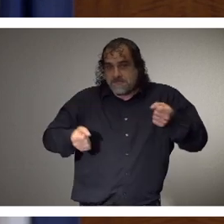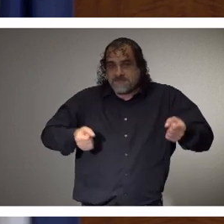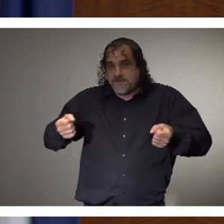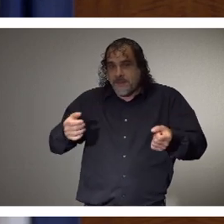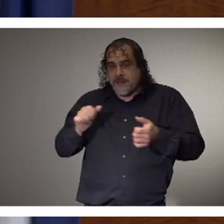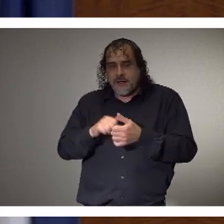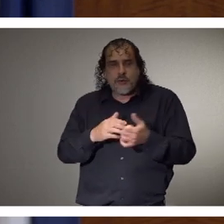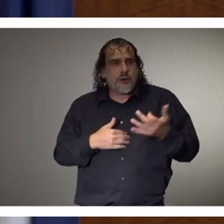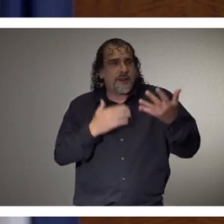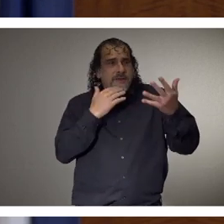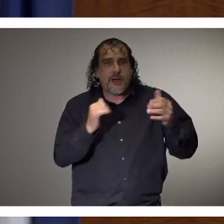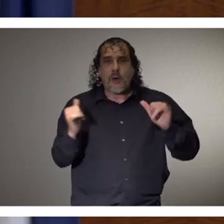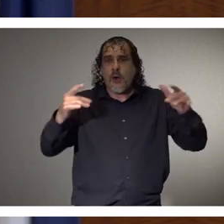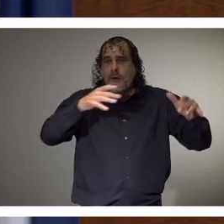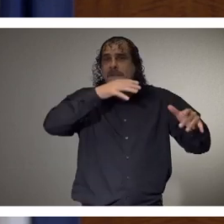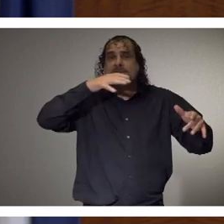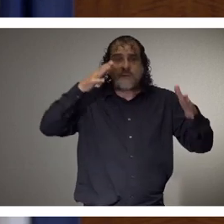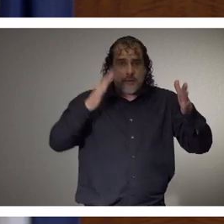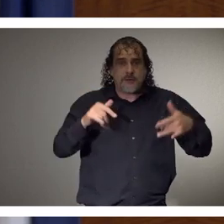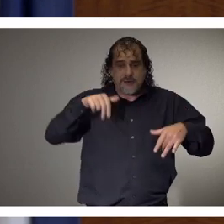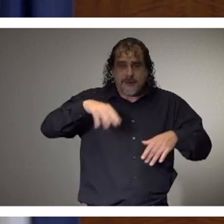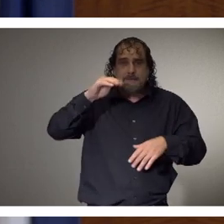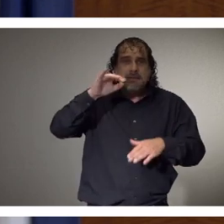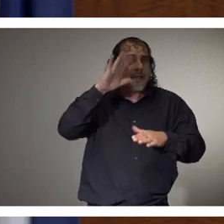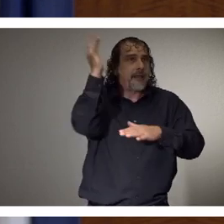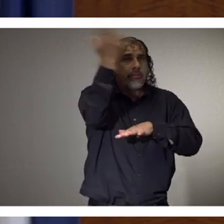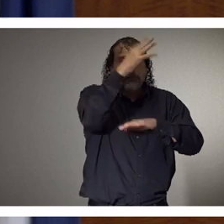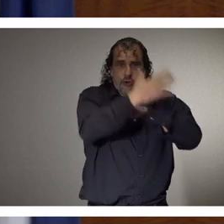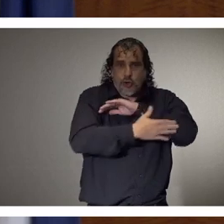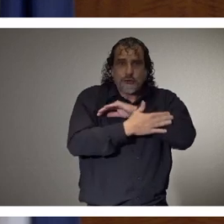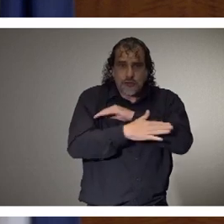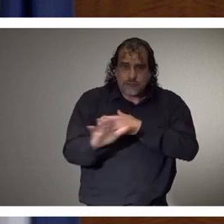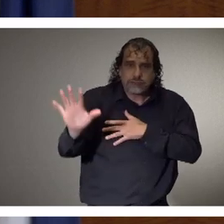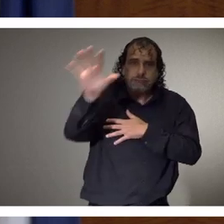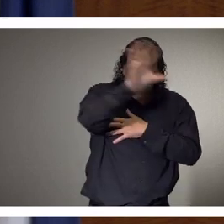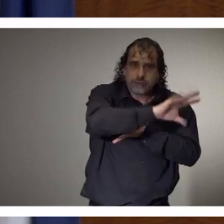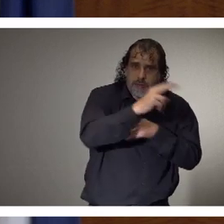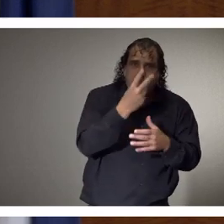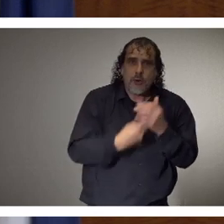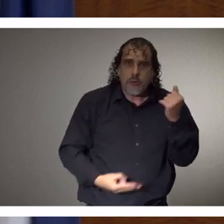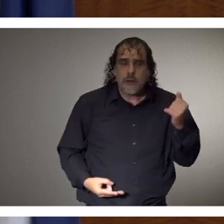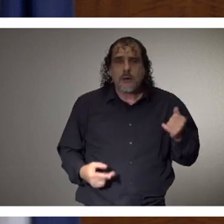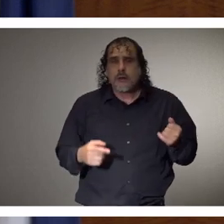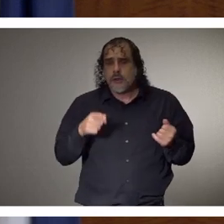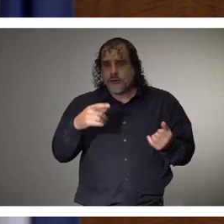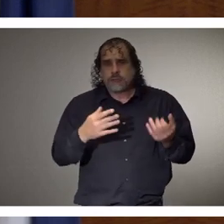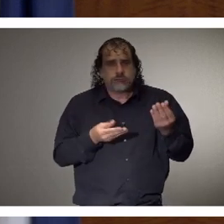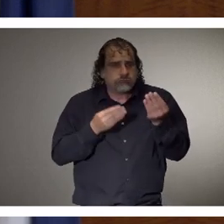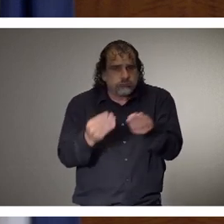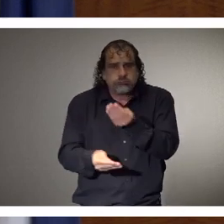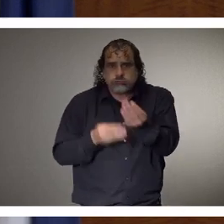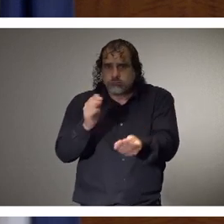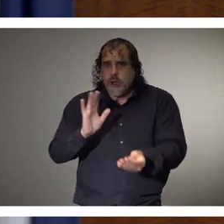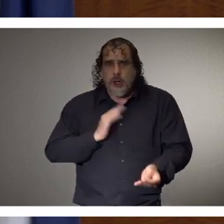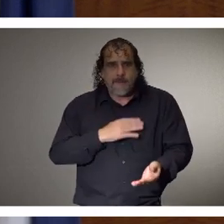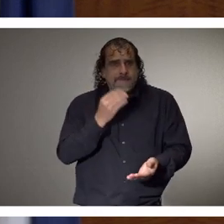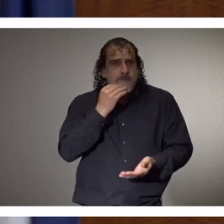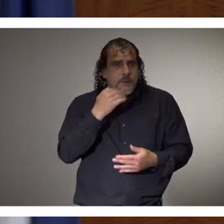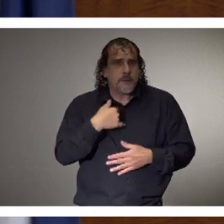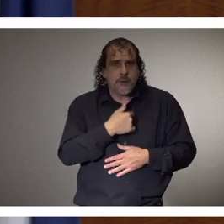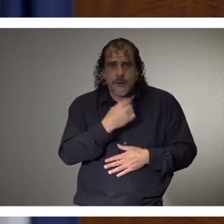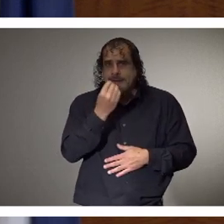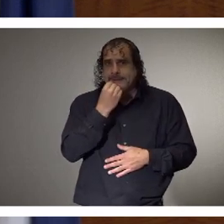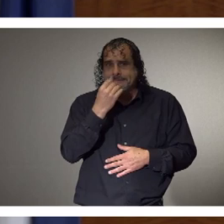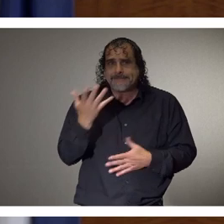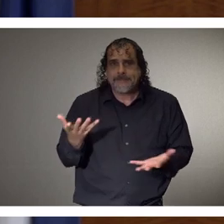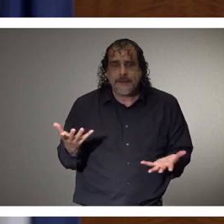thank you to all the farmers out there in Mississippi and throughout this nation. You are supplying us with the food that we are eating. The